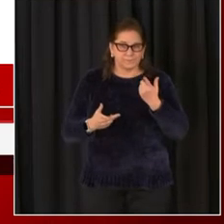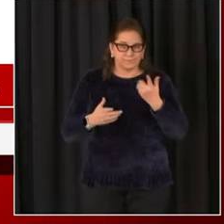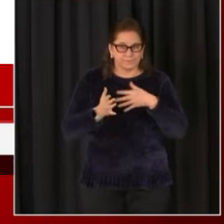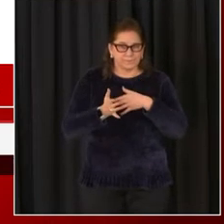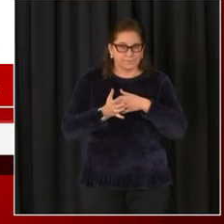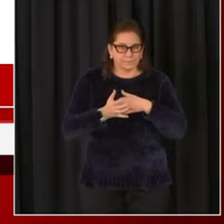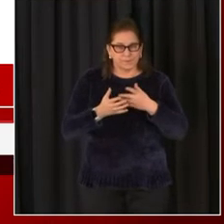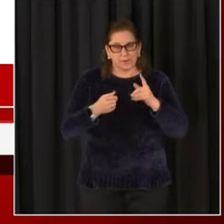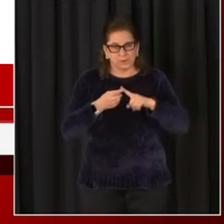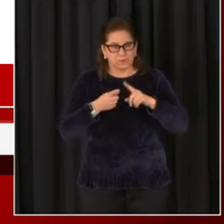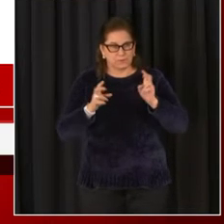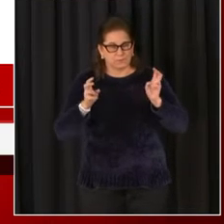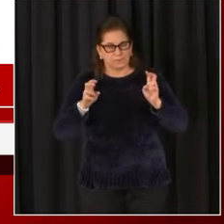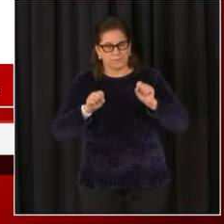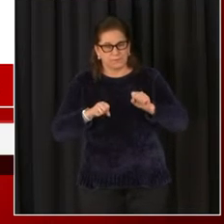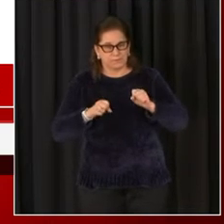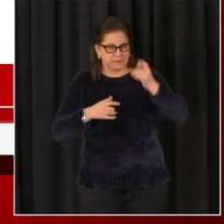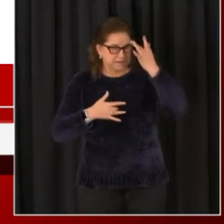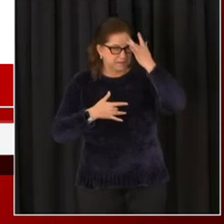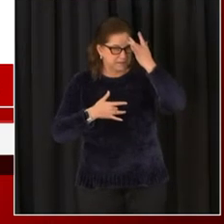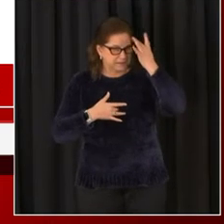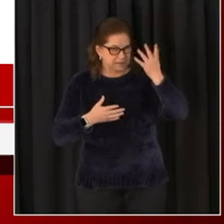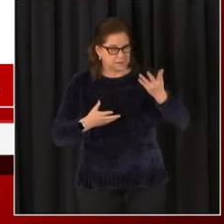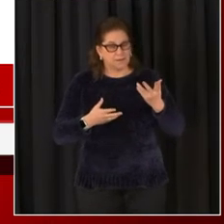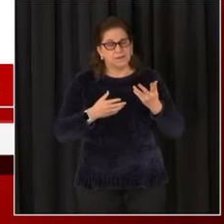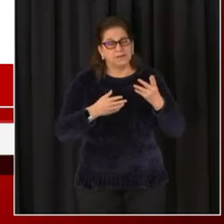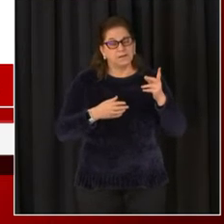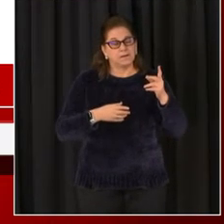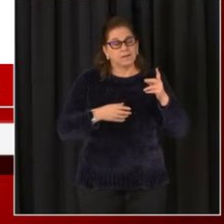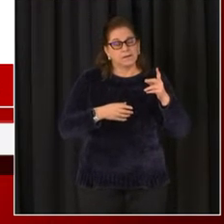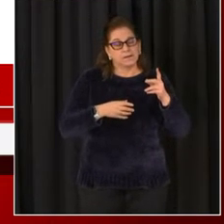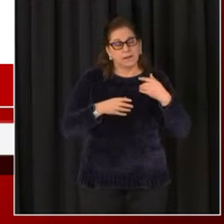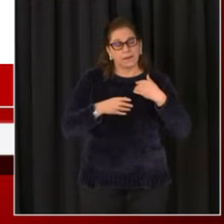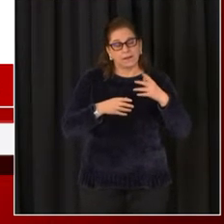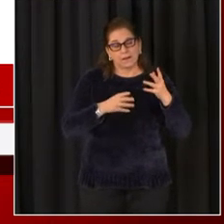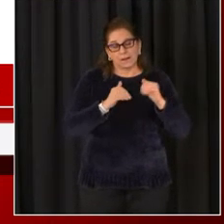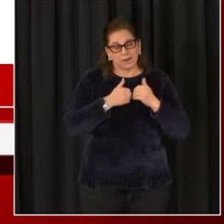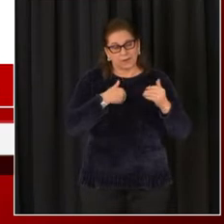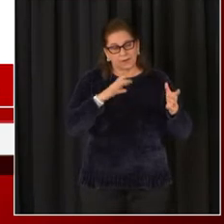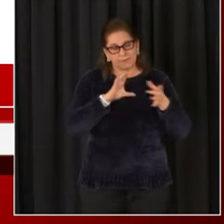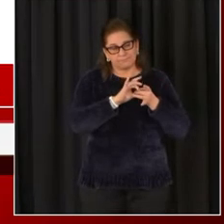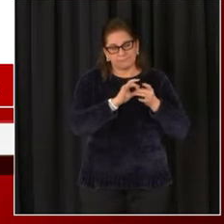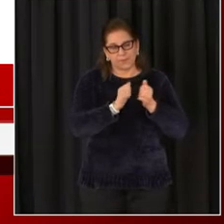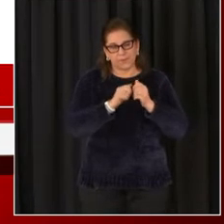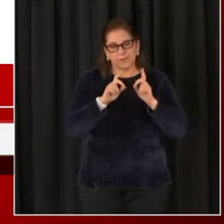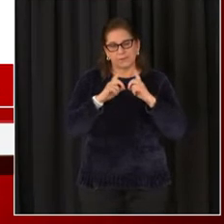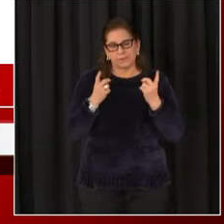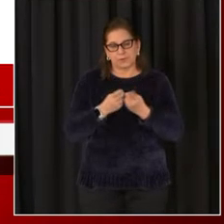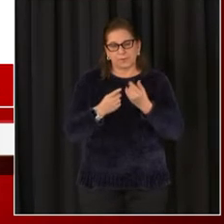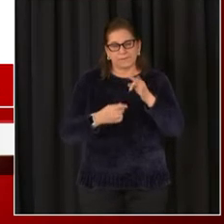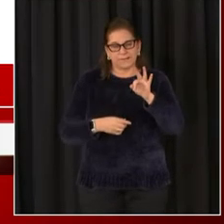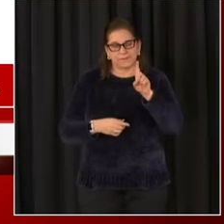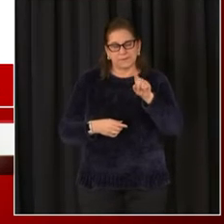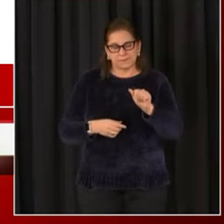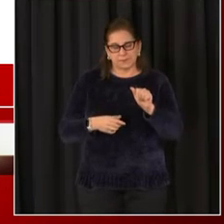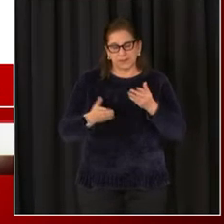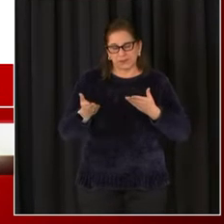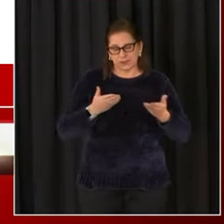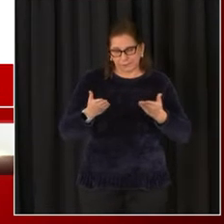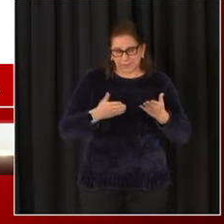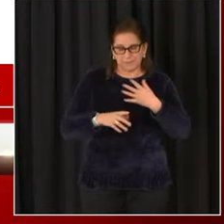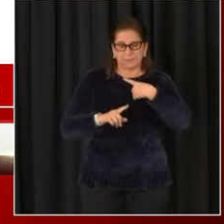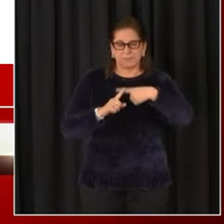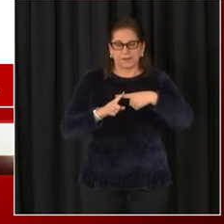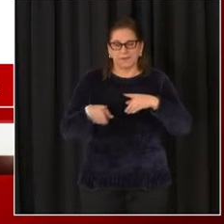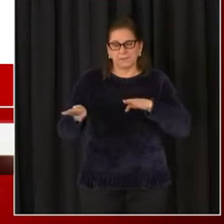And many of them are supported by our Department of Disability Services and our Department of Behavioral Health. And as the mayor